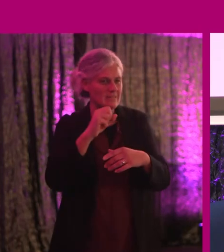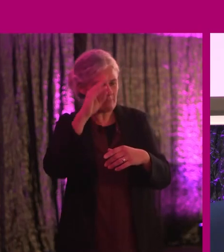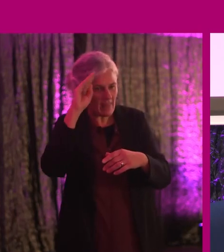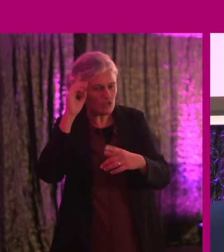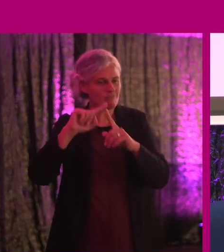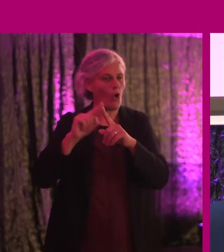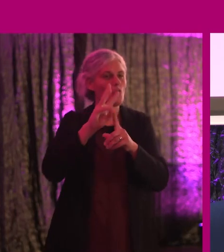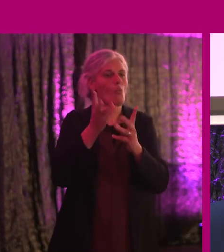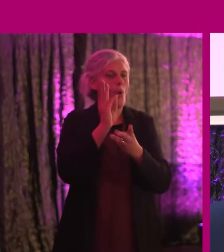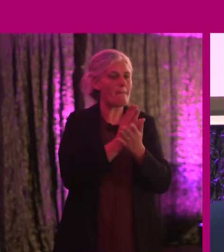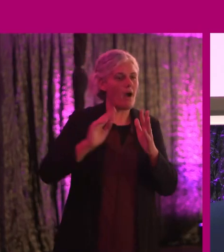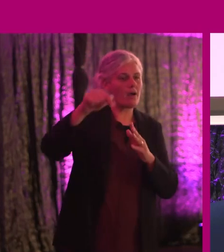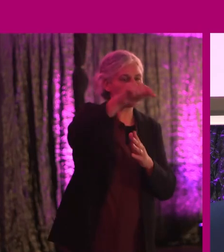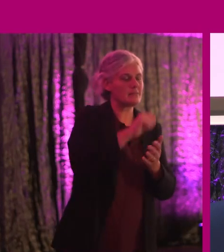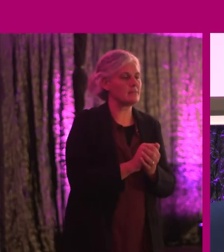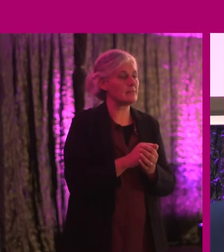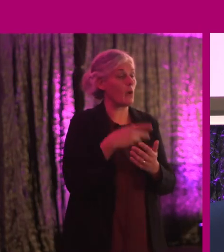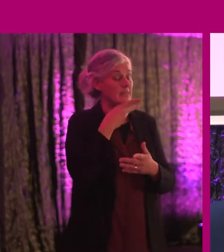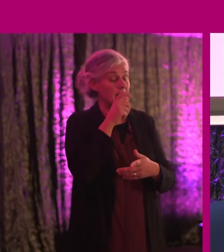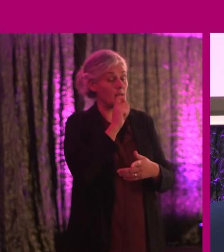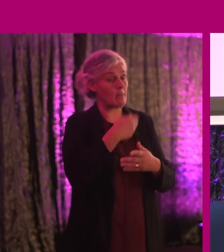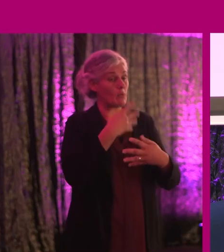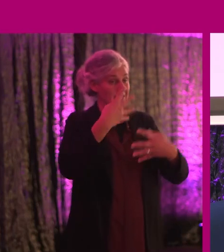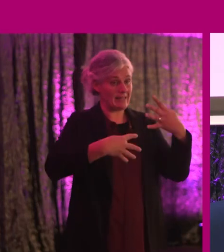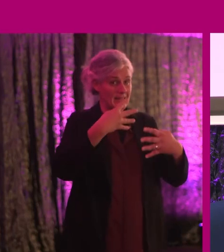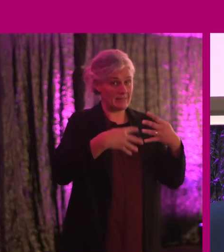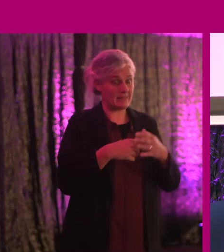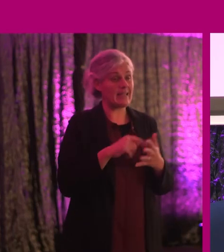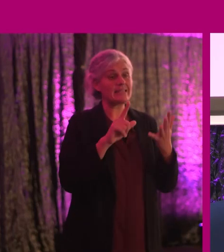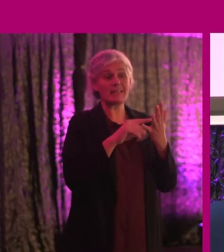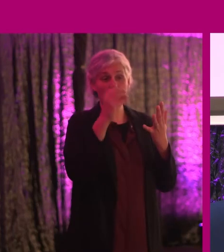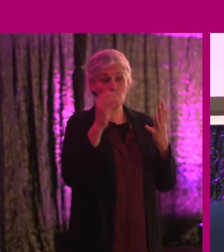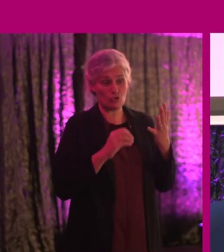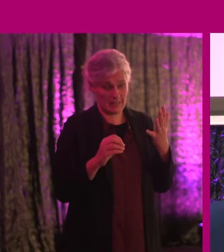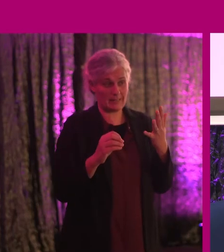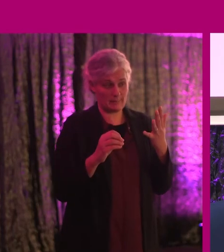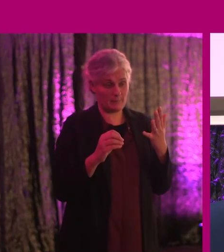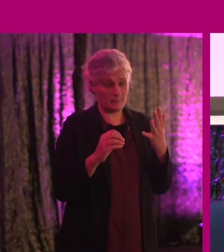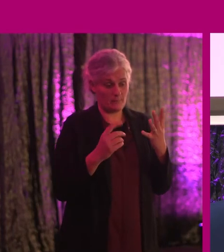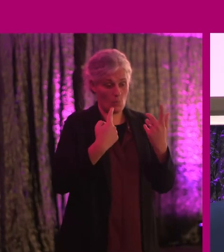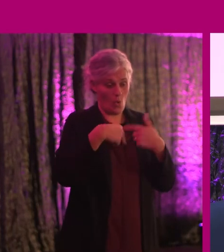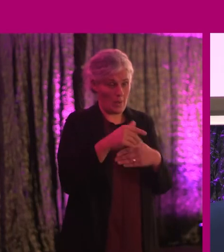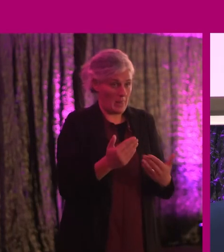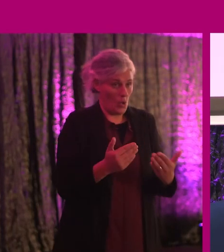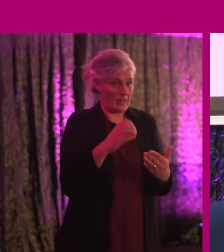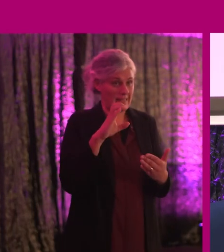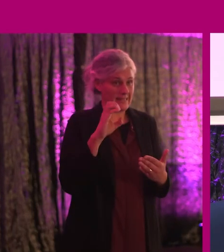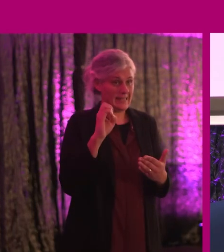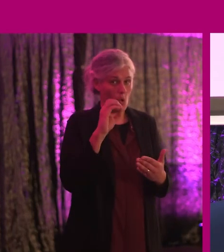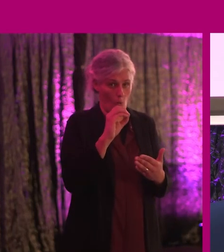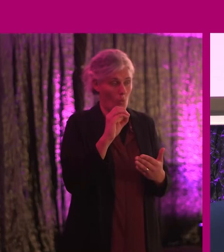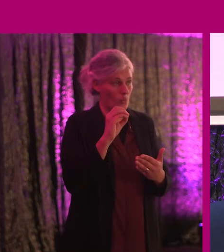of the world. I'm going to give you a stat. Seven percent of our current CEOs